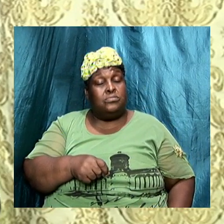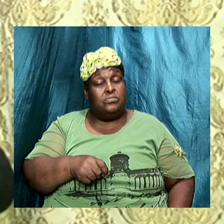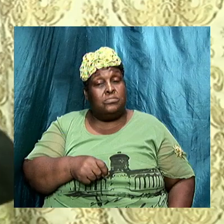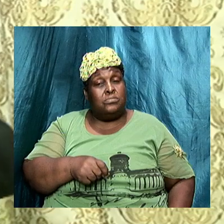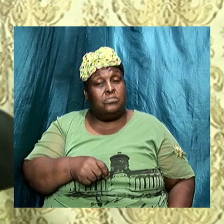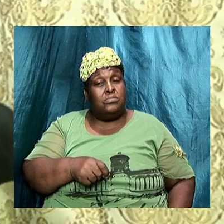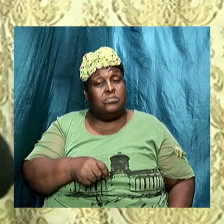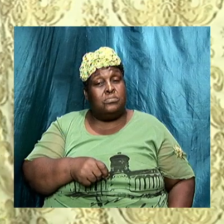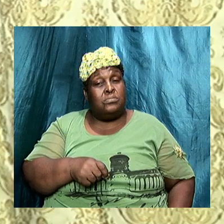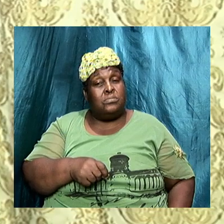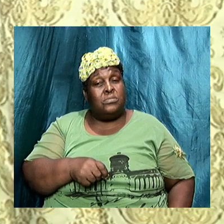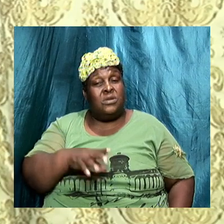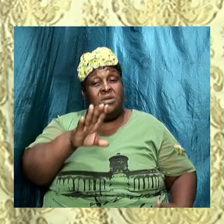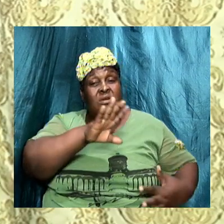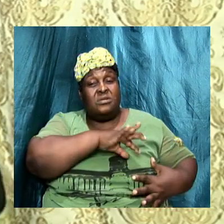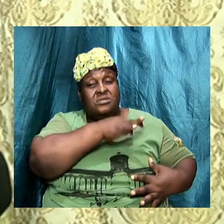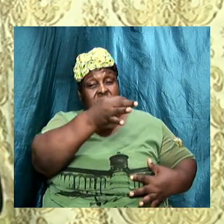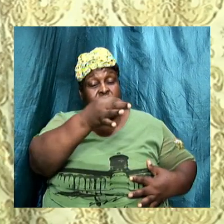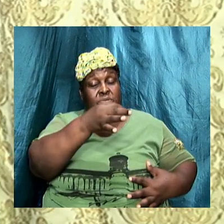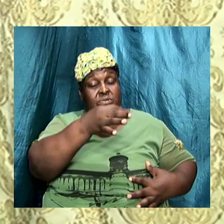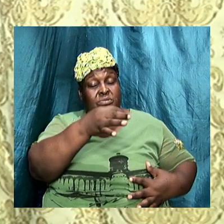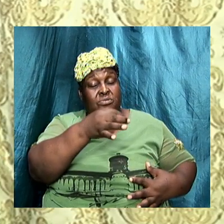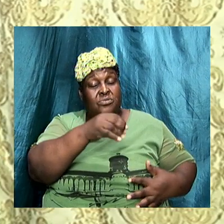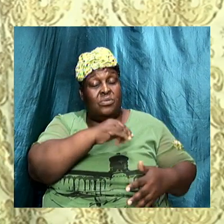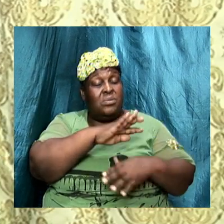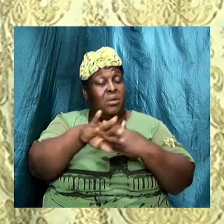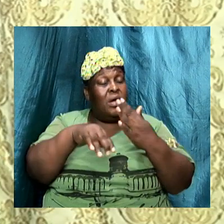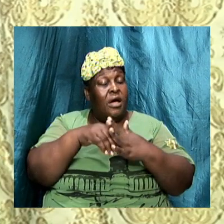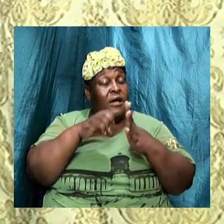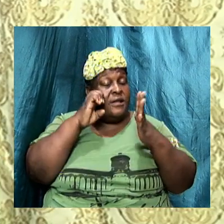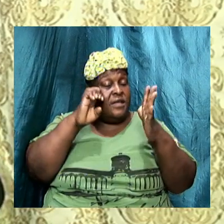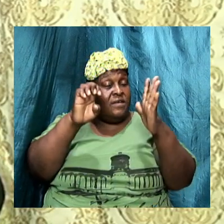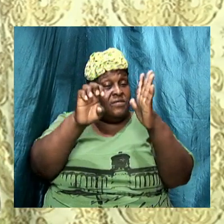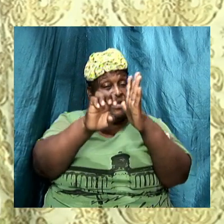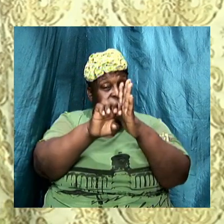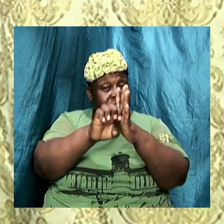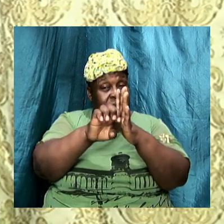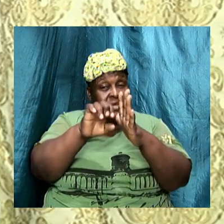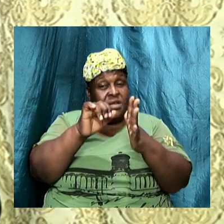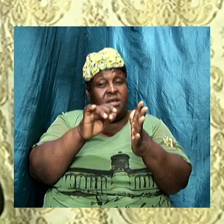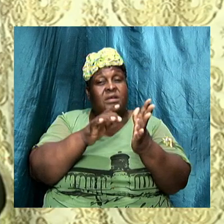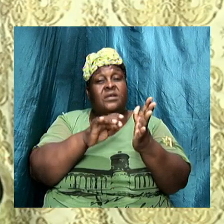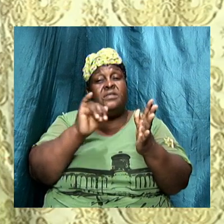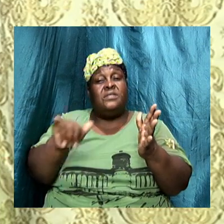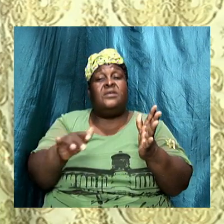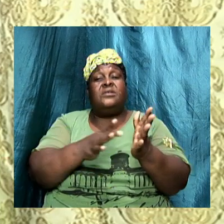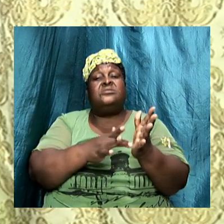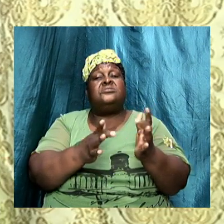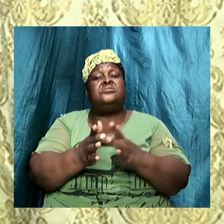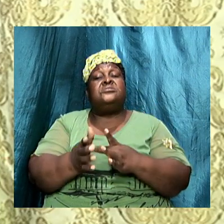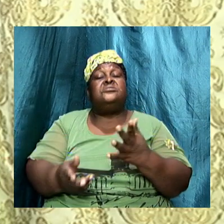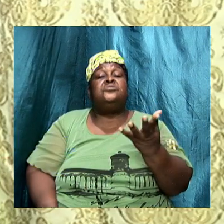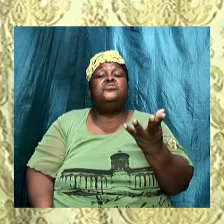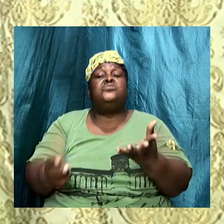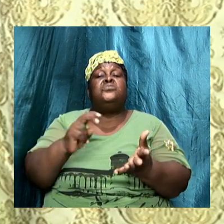but a spiritual one when all the evidence says that Jesus wrote physical